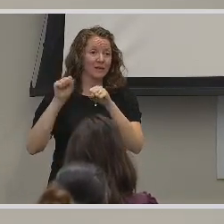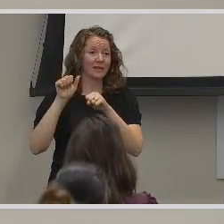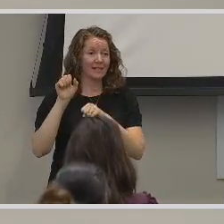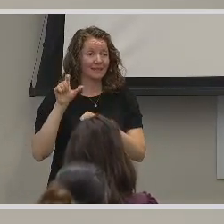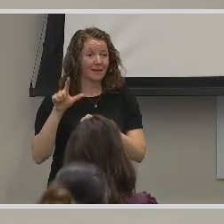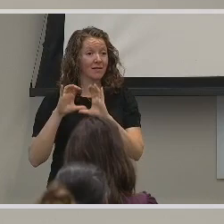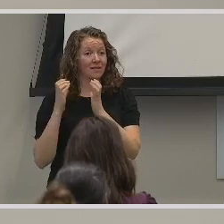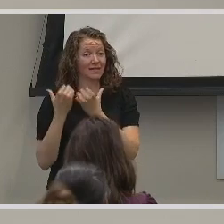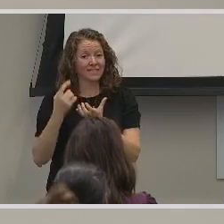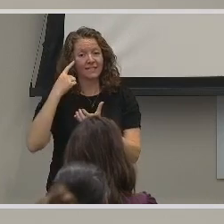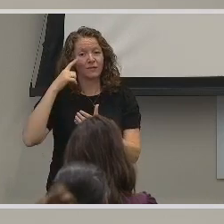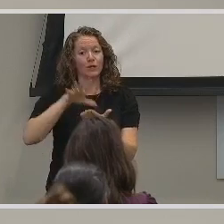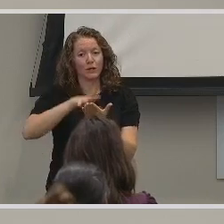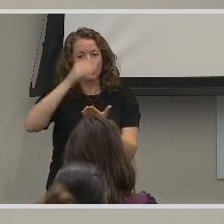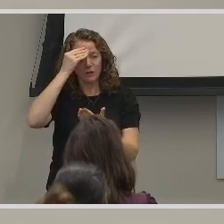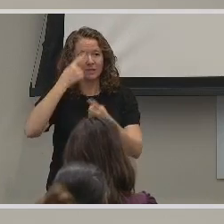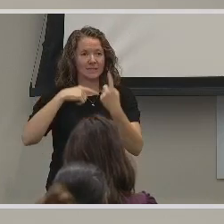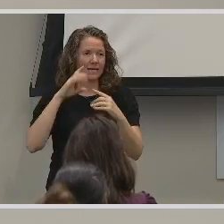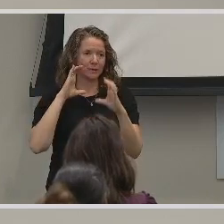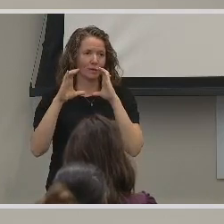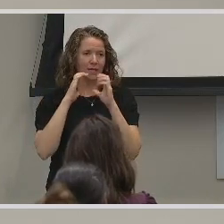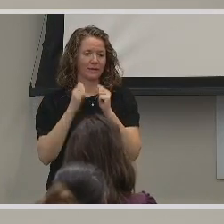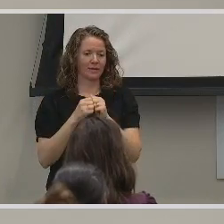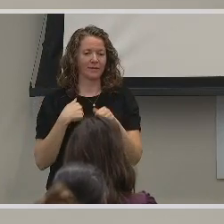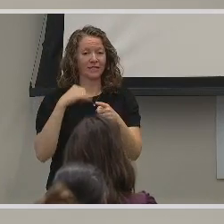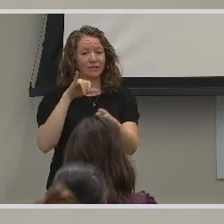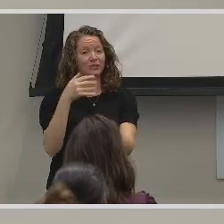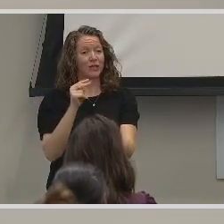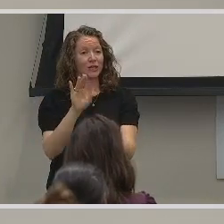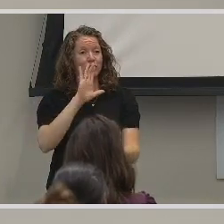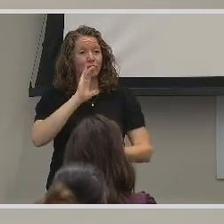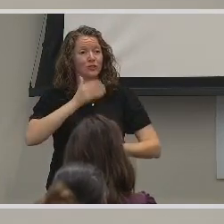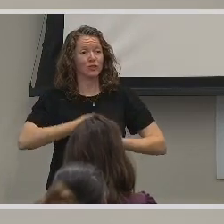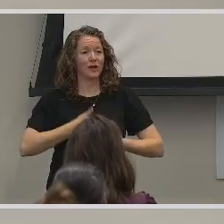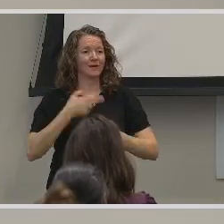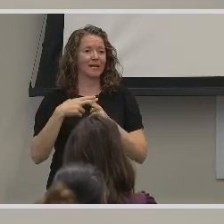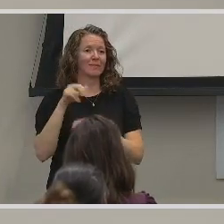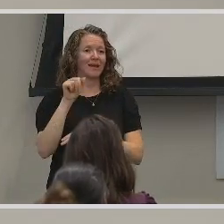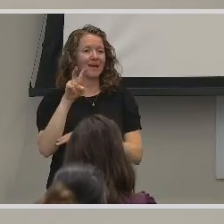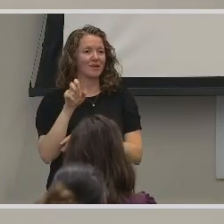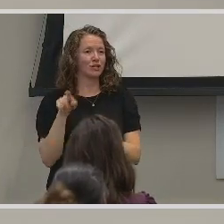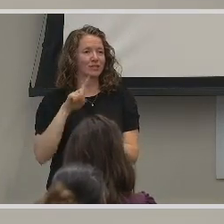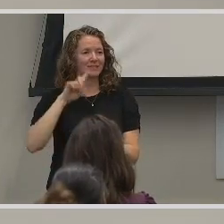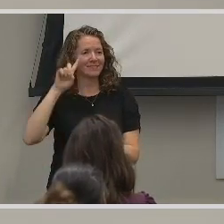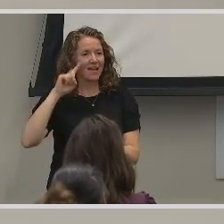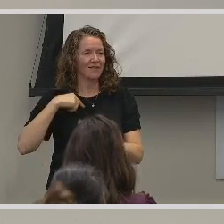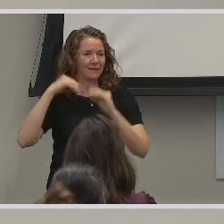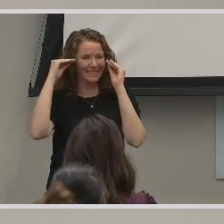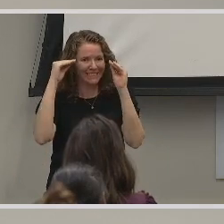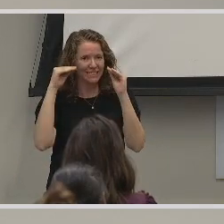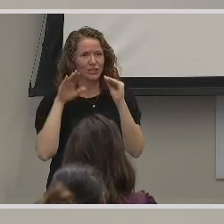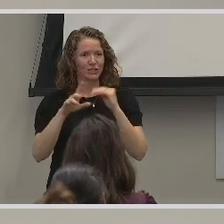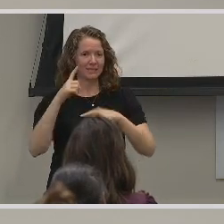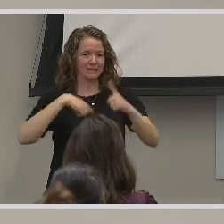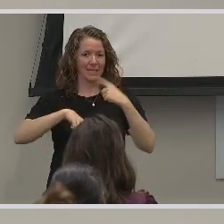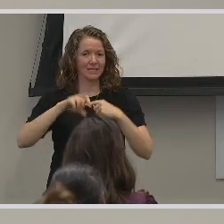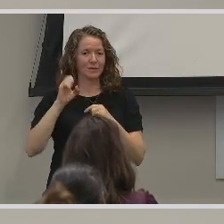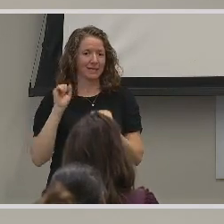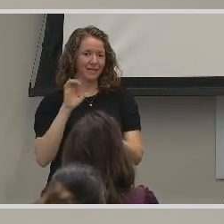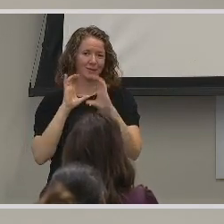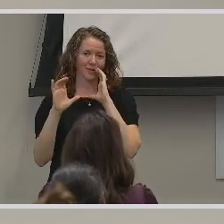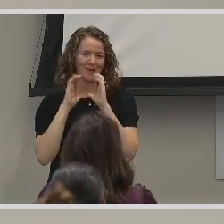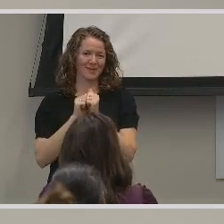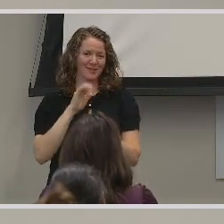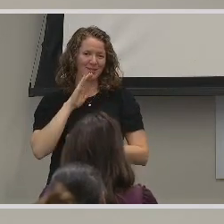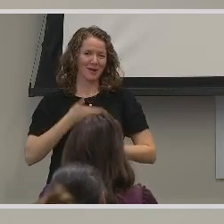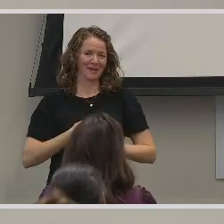to learn sign language to communicate with me. Jen has a daughter. Her name is Ava. She's deaf. And I'm teaching her signs so that she can communicate